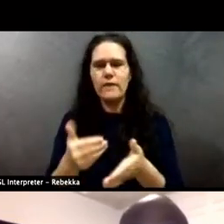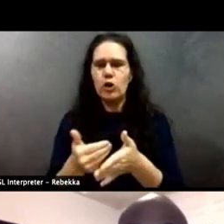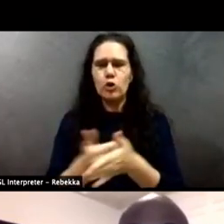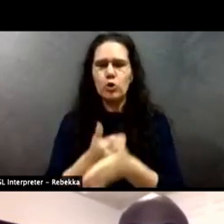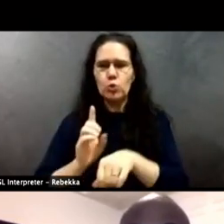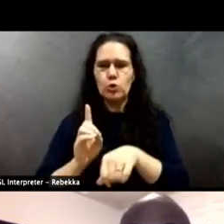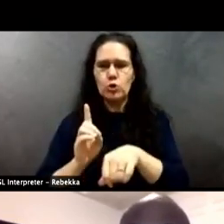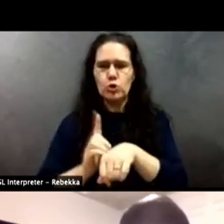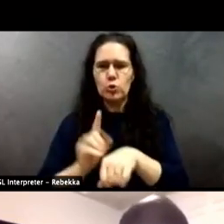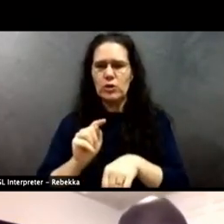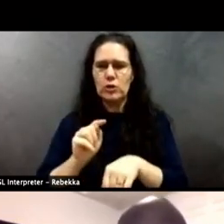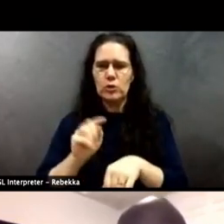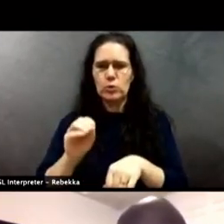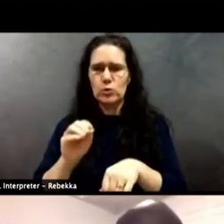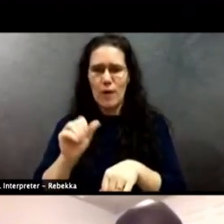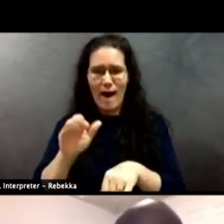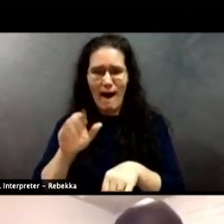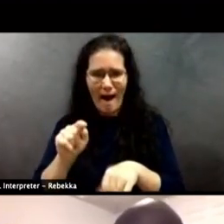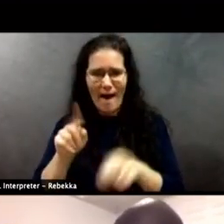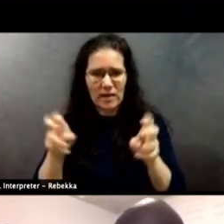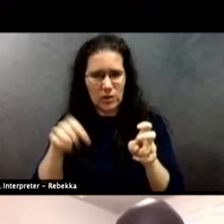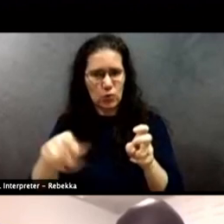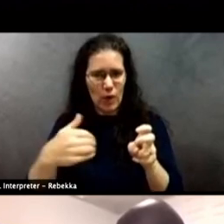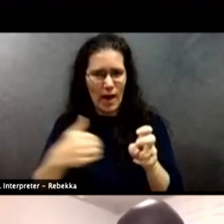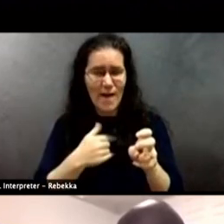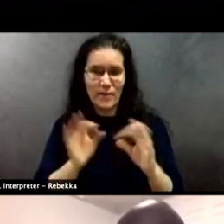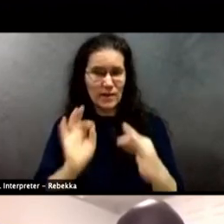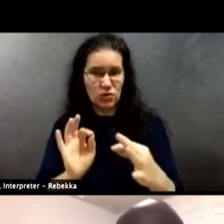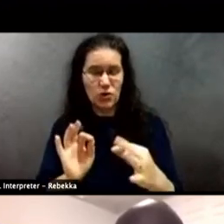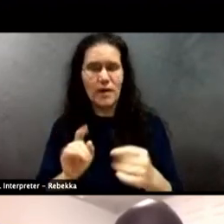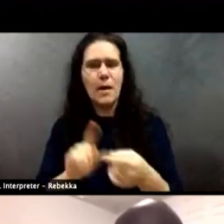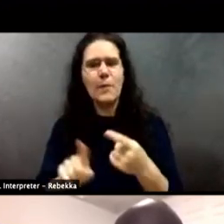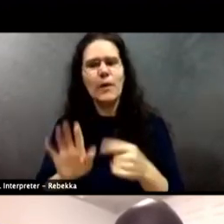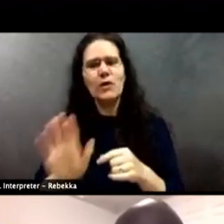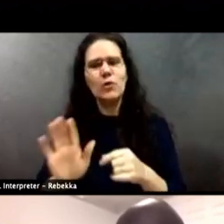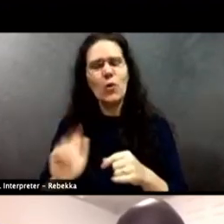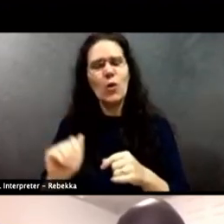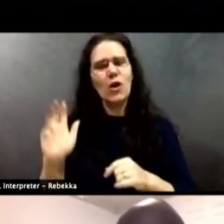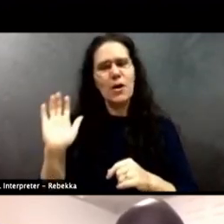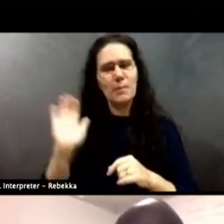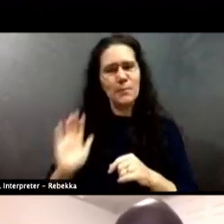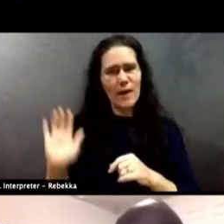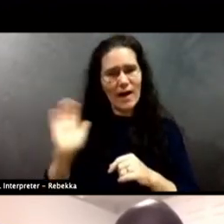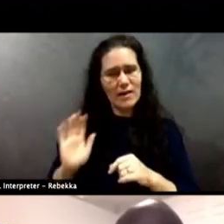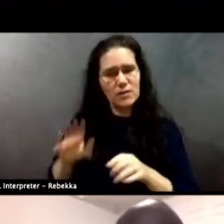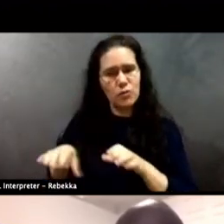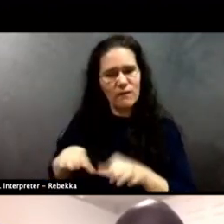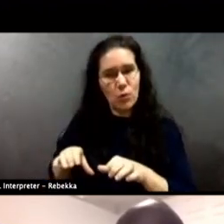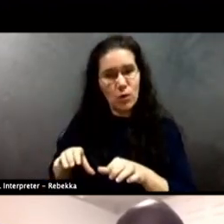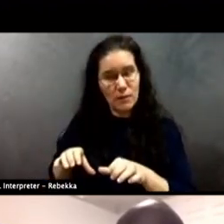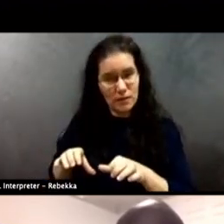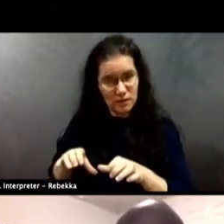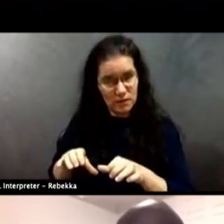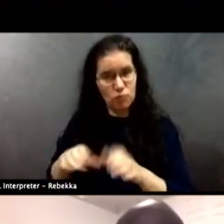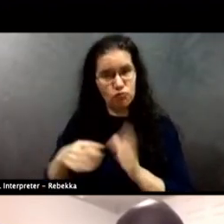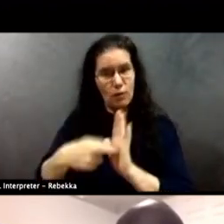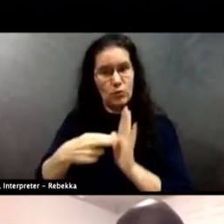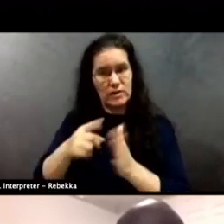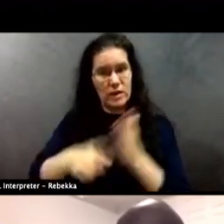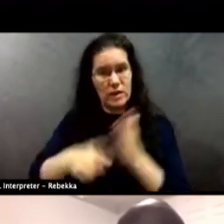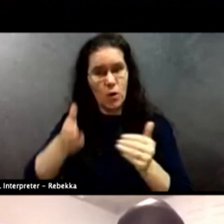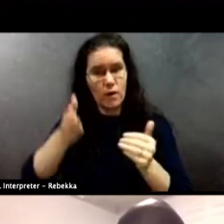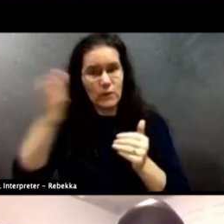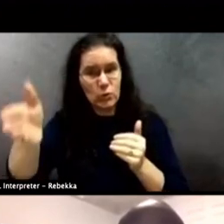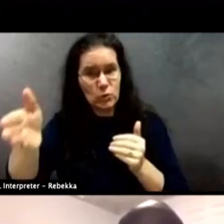performance is an indicator of the future, your writings are only two years old, and your writings are part of your past performance.